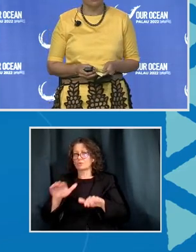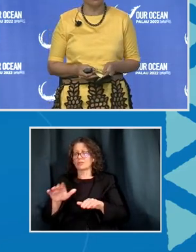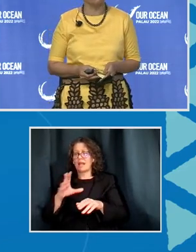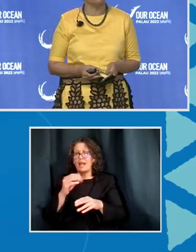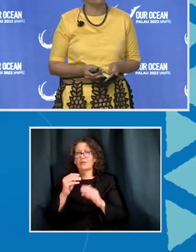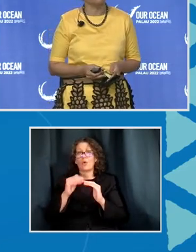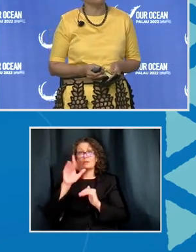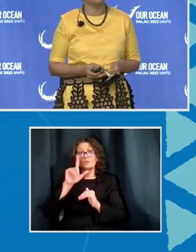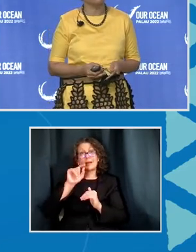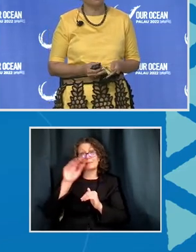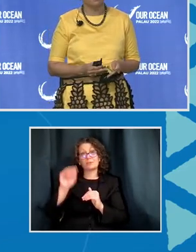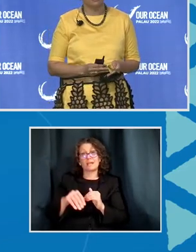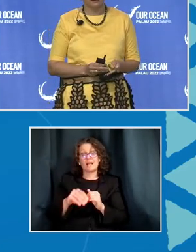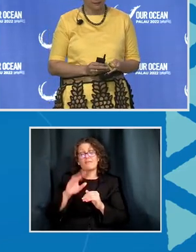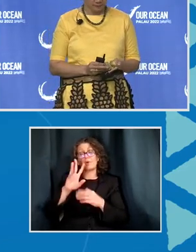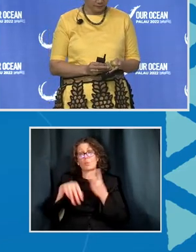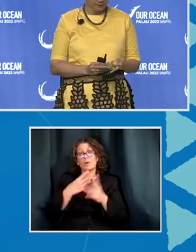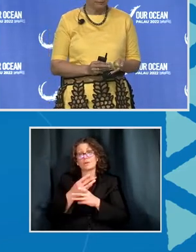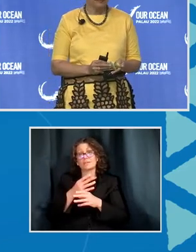economic zones.